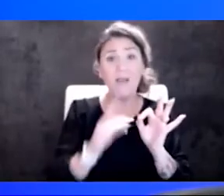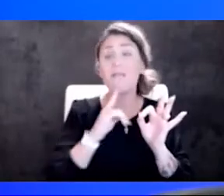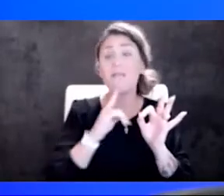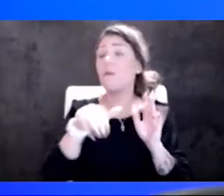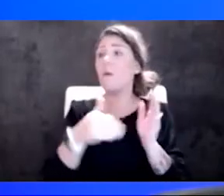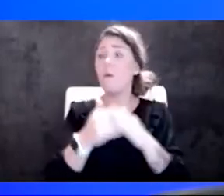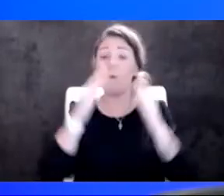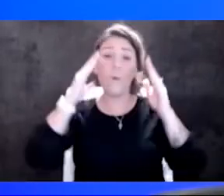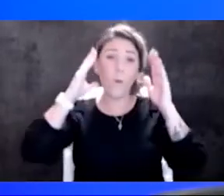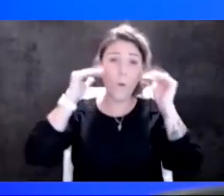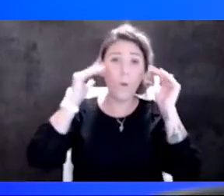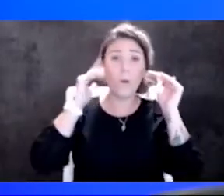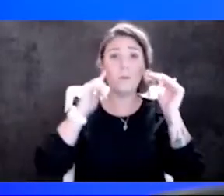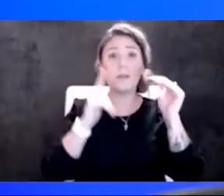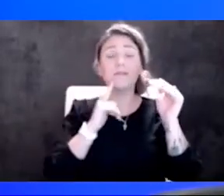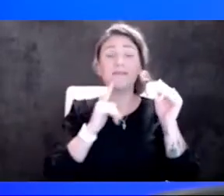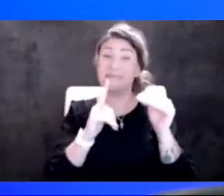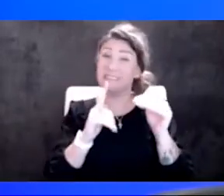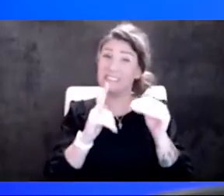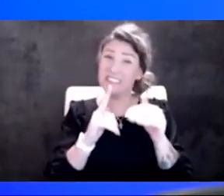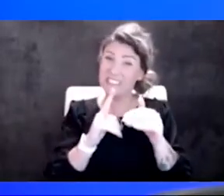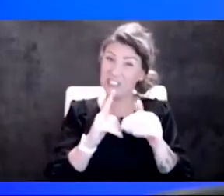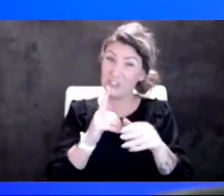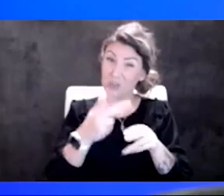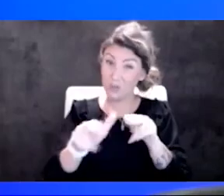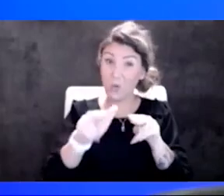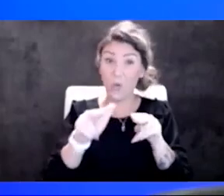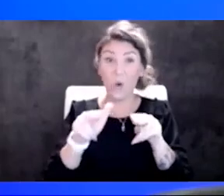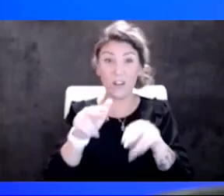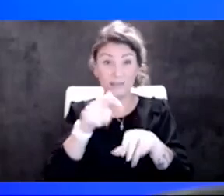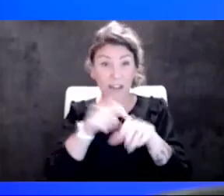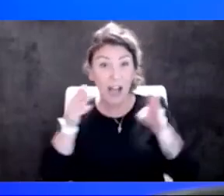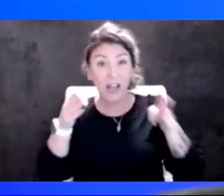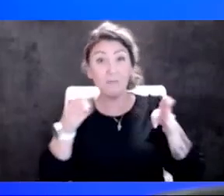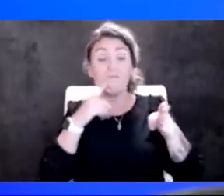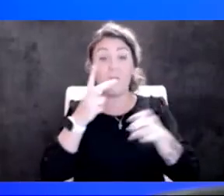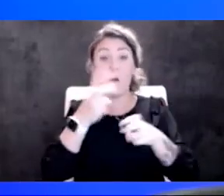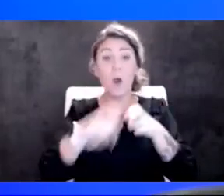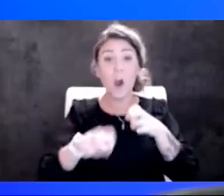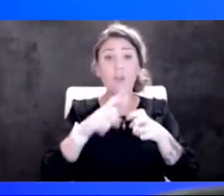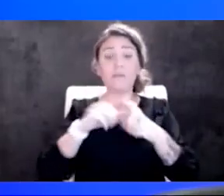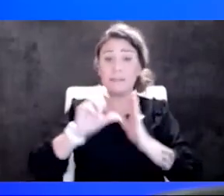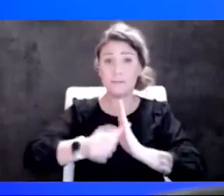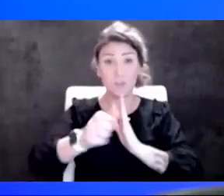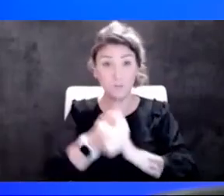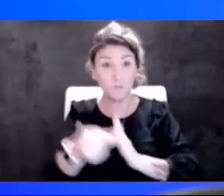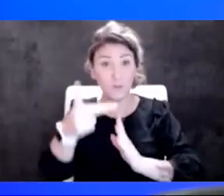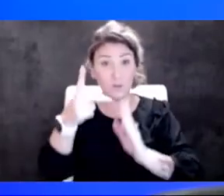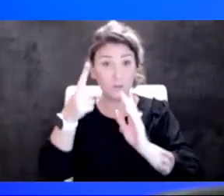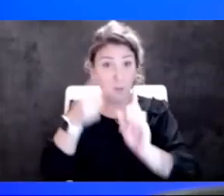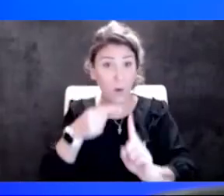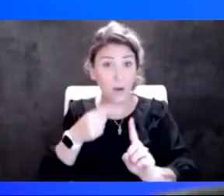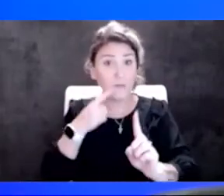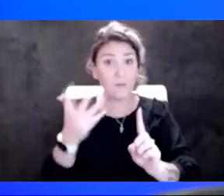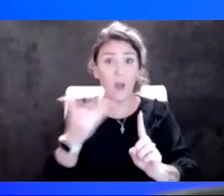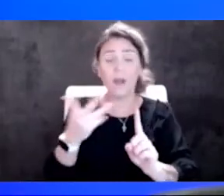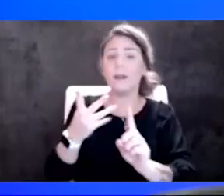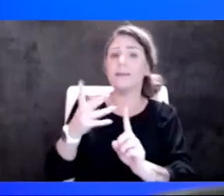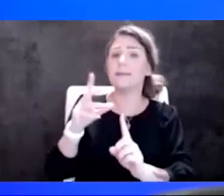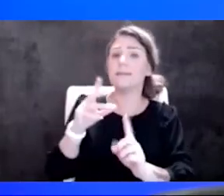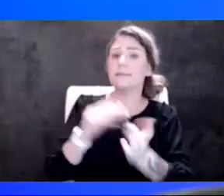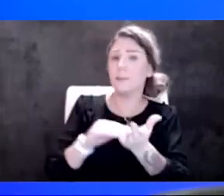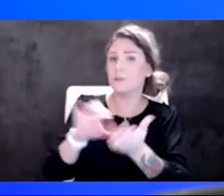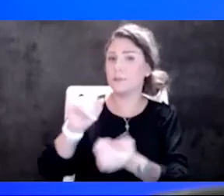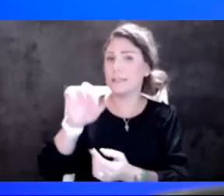know, that is a tight window. That's going to be hard a lot of times. So that should reemphasize a couple points, right? One is Dr. Satterwhite's point. If you have symptoms,